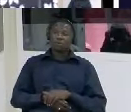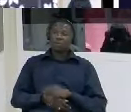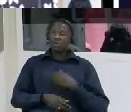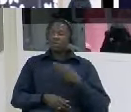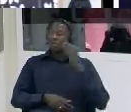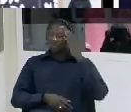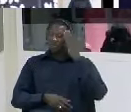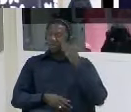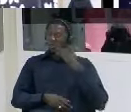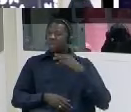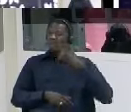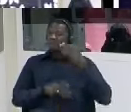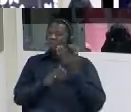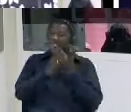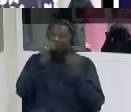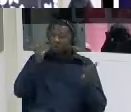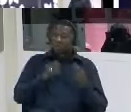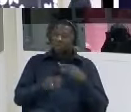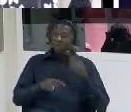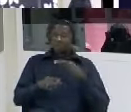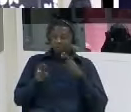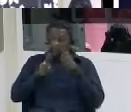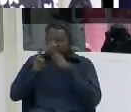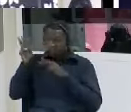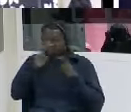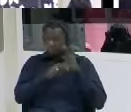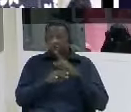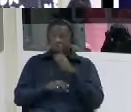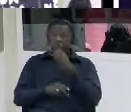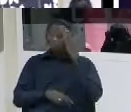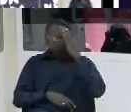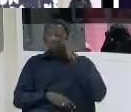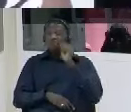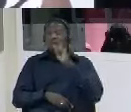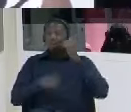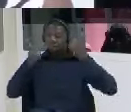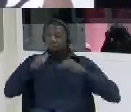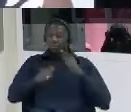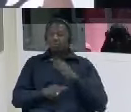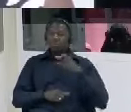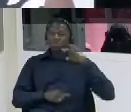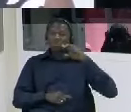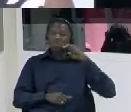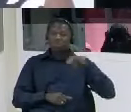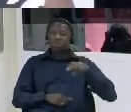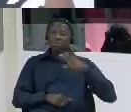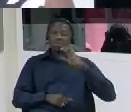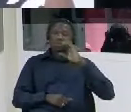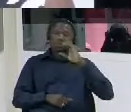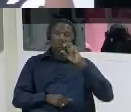absconded and they were looking for him do you know what happened to him eventually do you know if he was ever caught